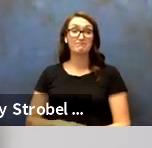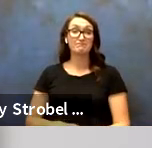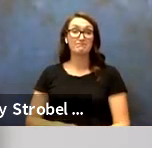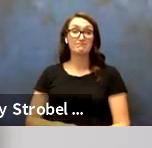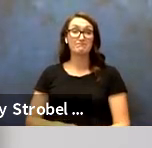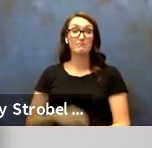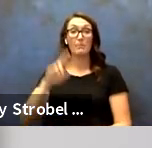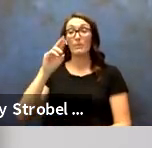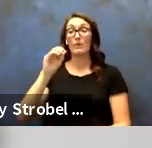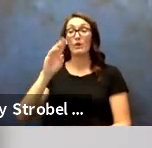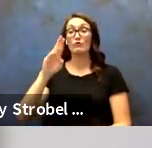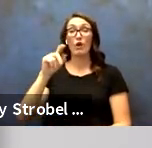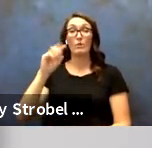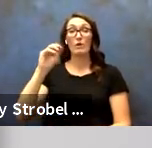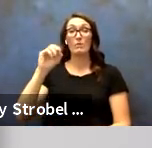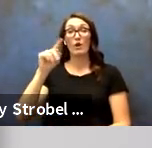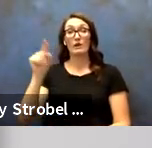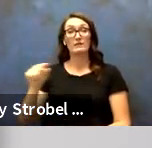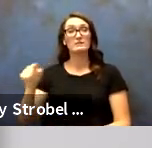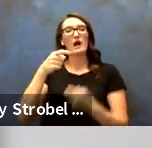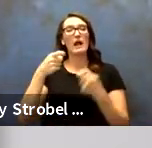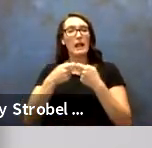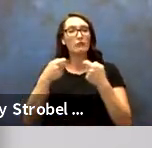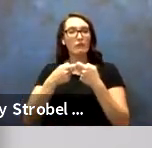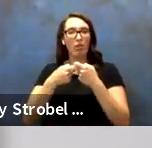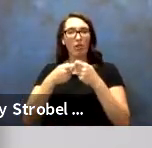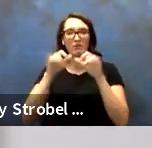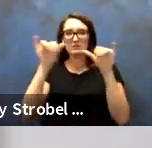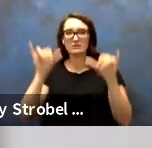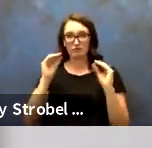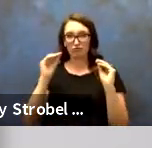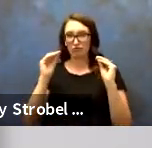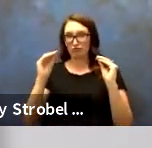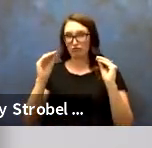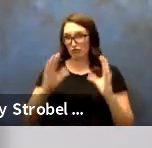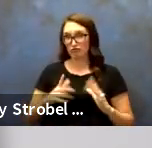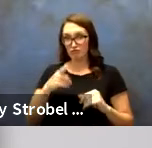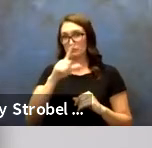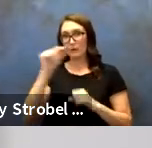Robert Martinez, Electrical Systems Instructor, 20 years of service.